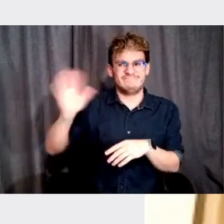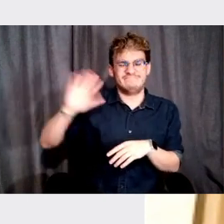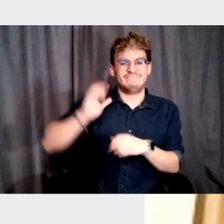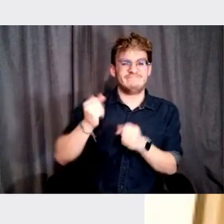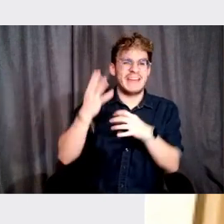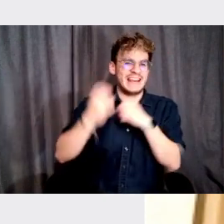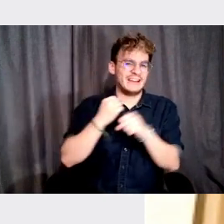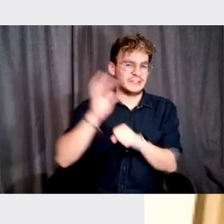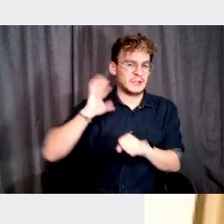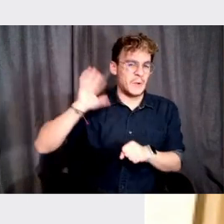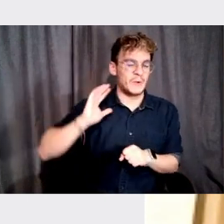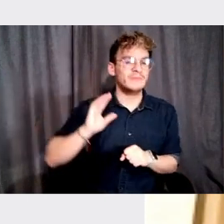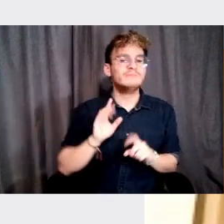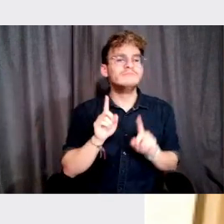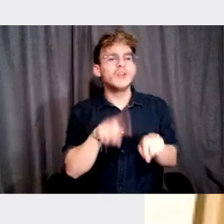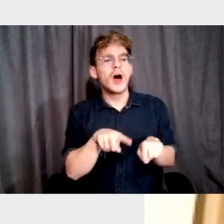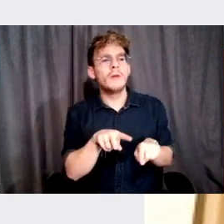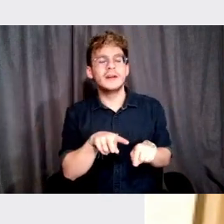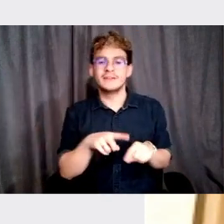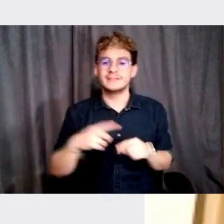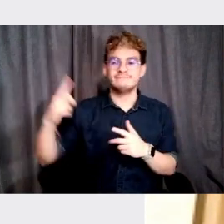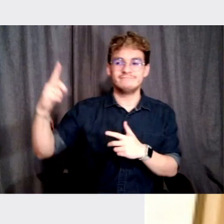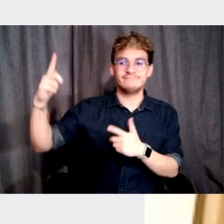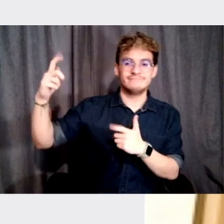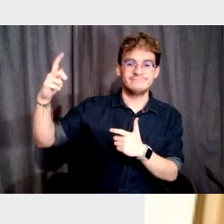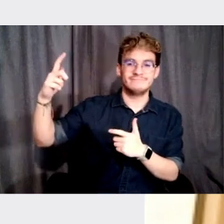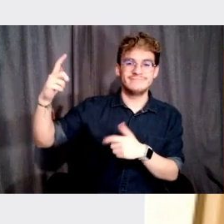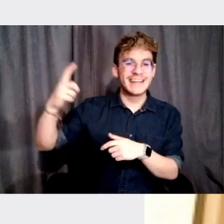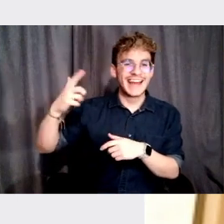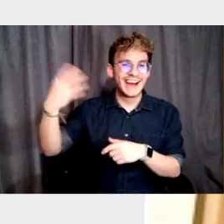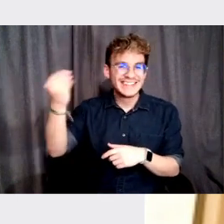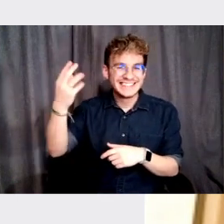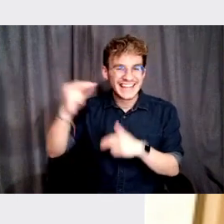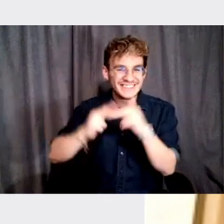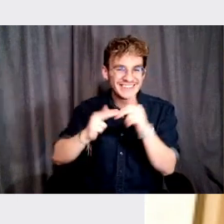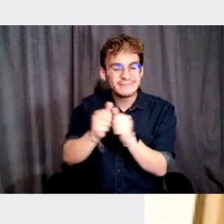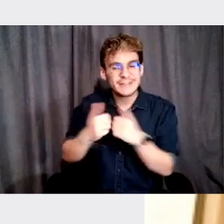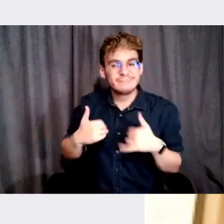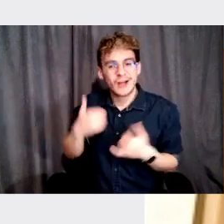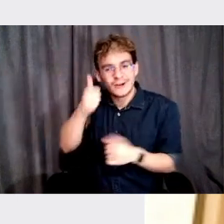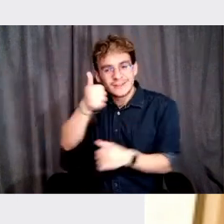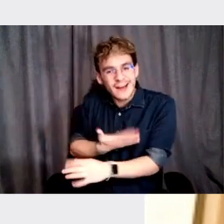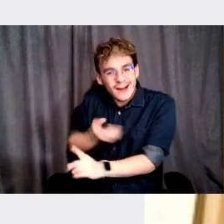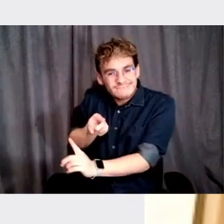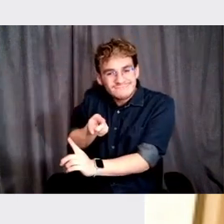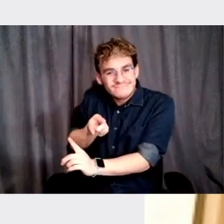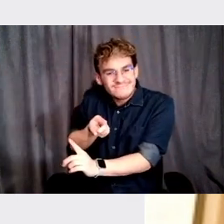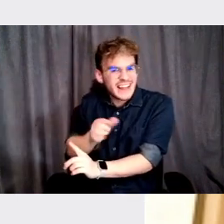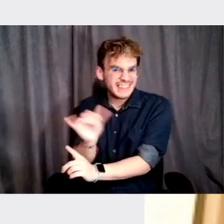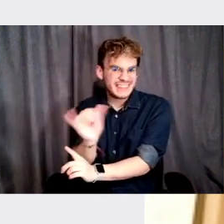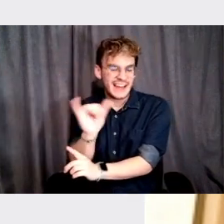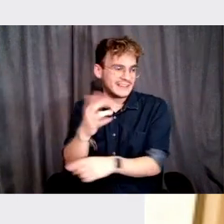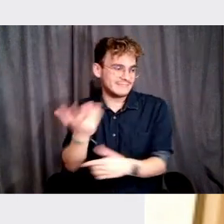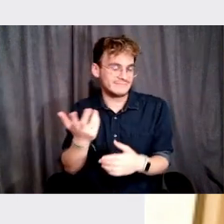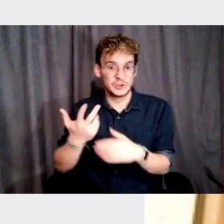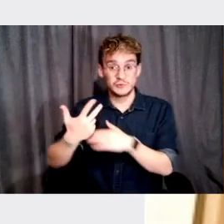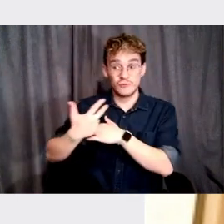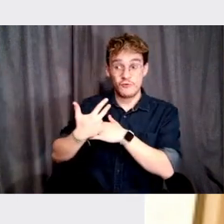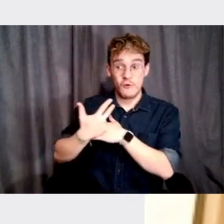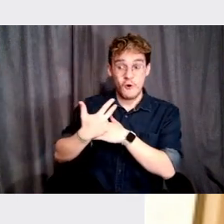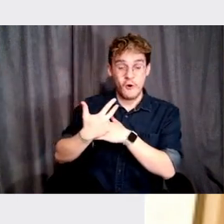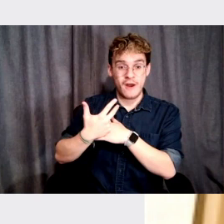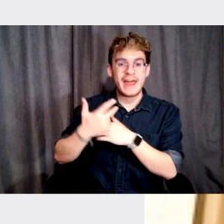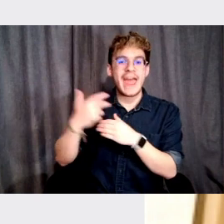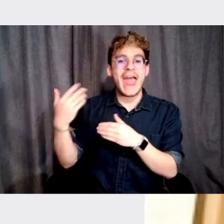ago, stopping to pose for a picture outside the building with his young son, as if both to record and to